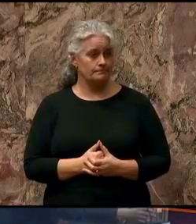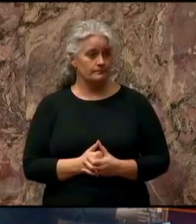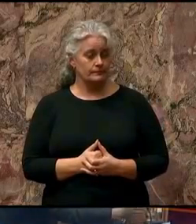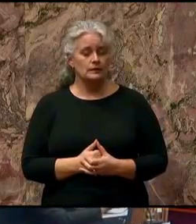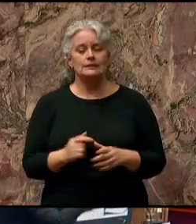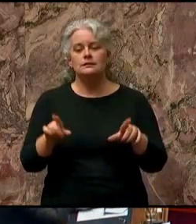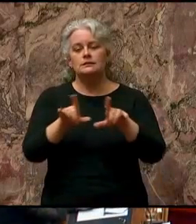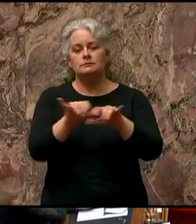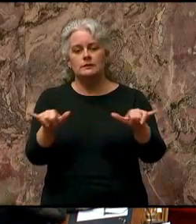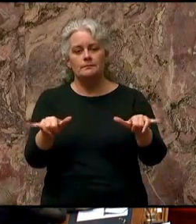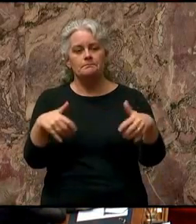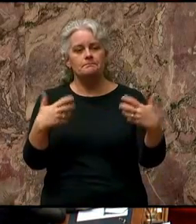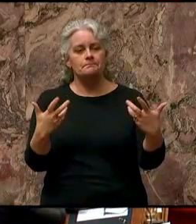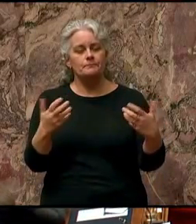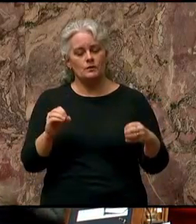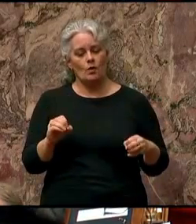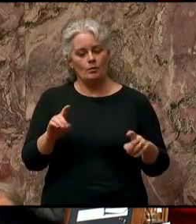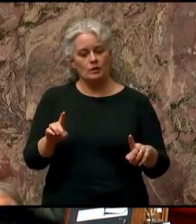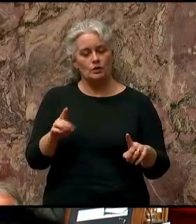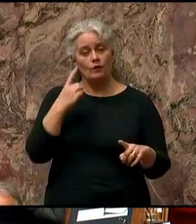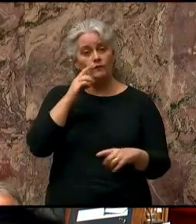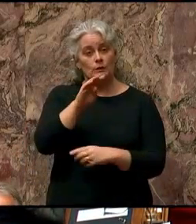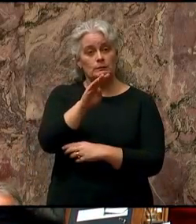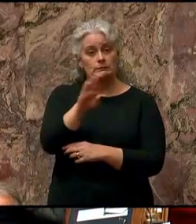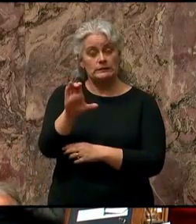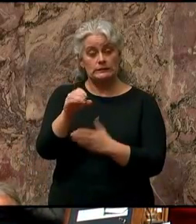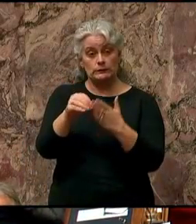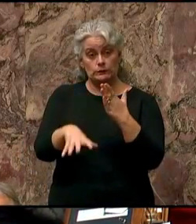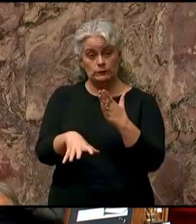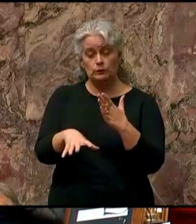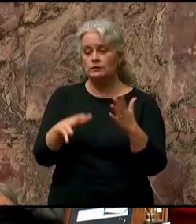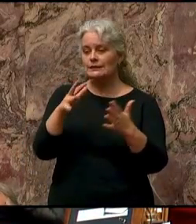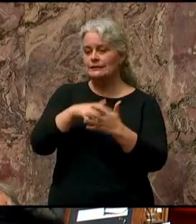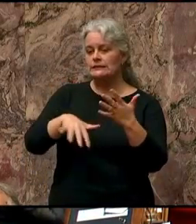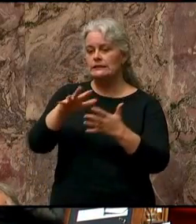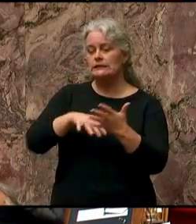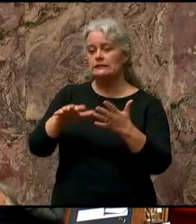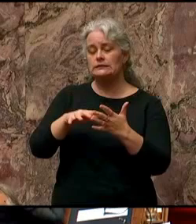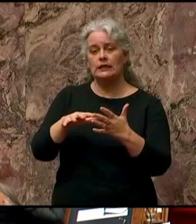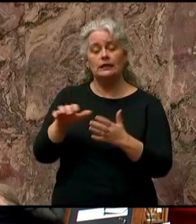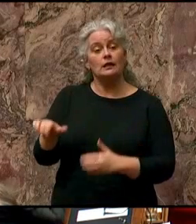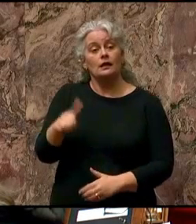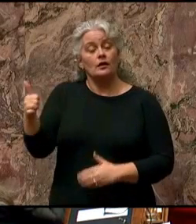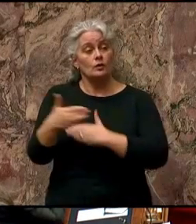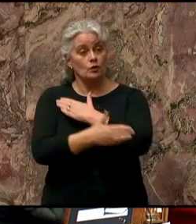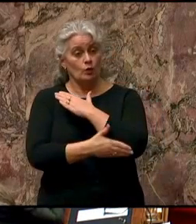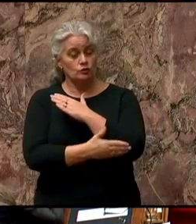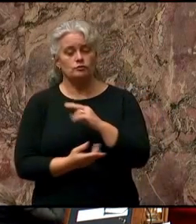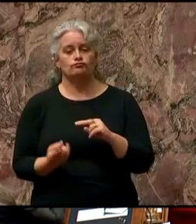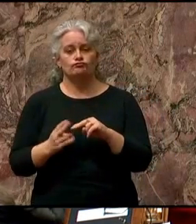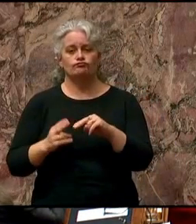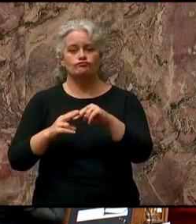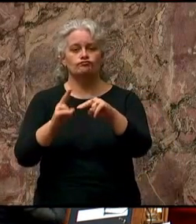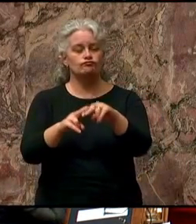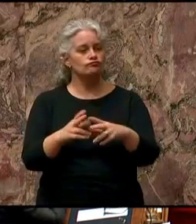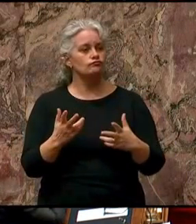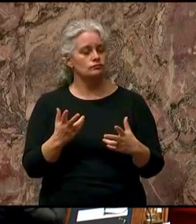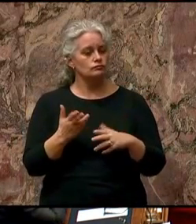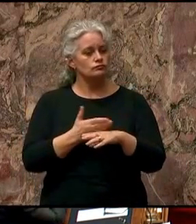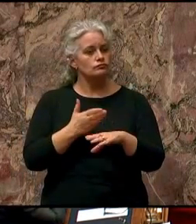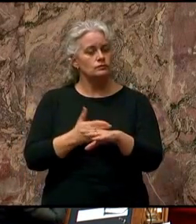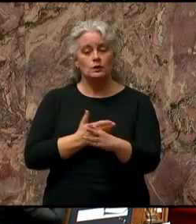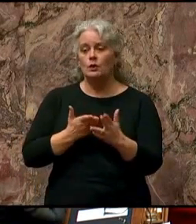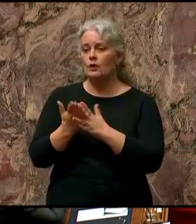At the same time, opportunities for BC students to study abroad have increased steadily through partnerships